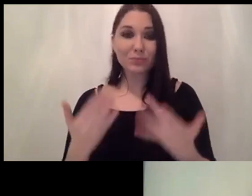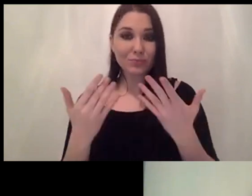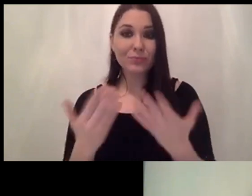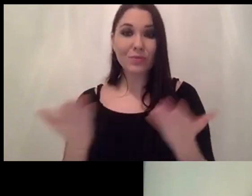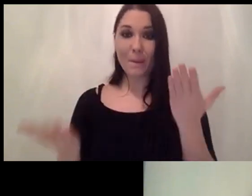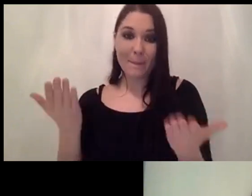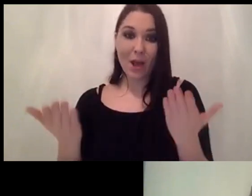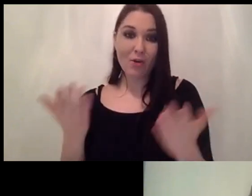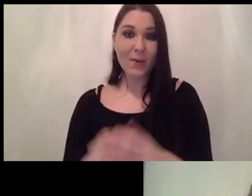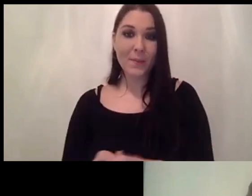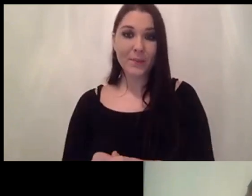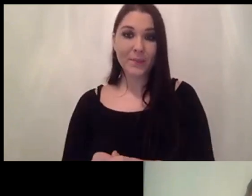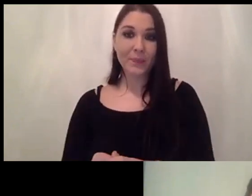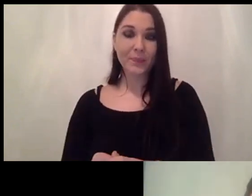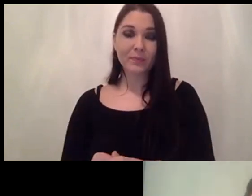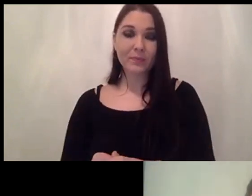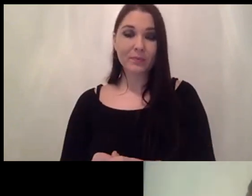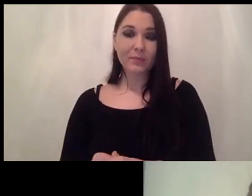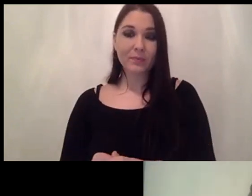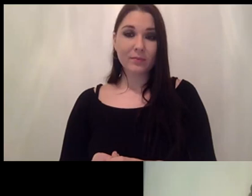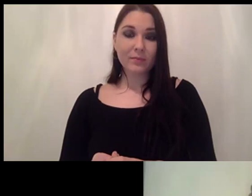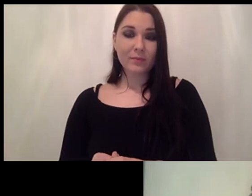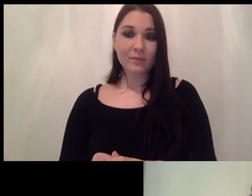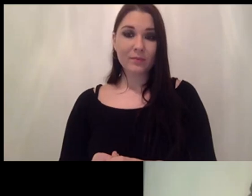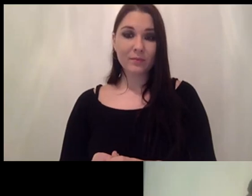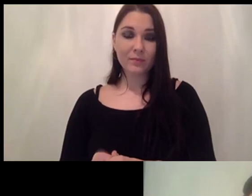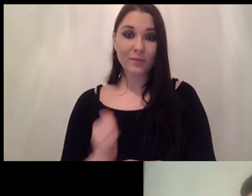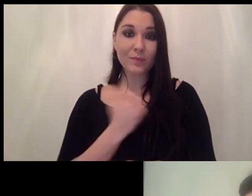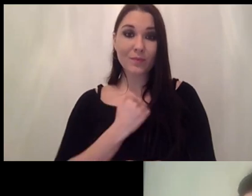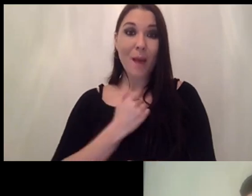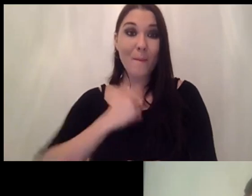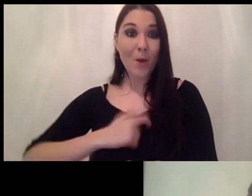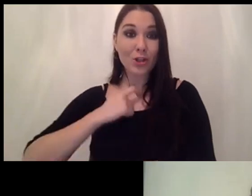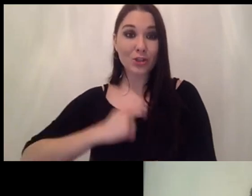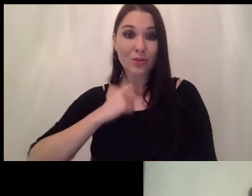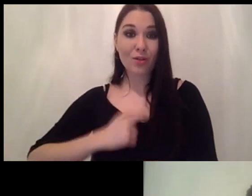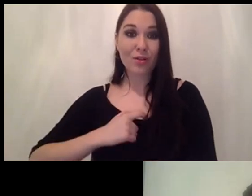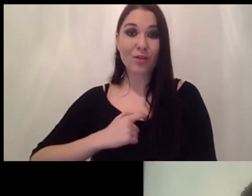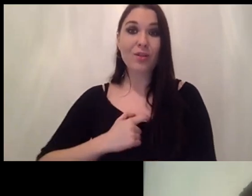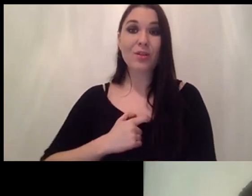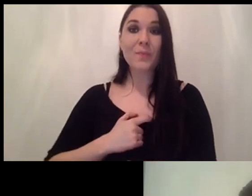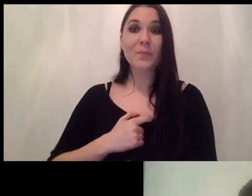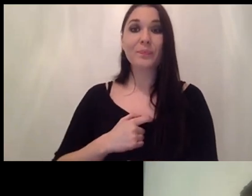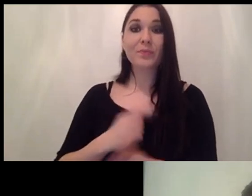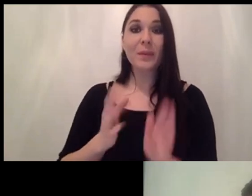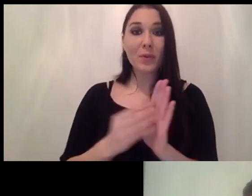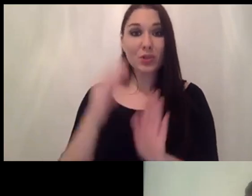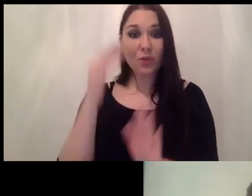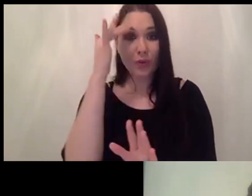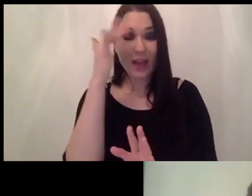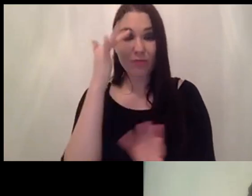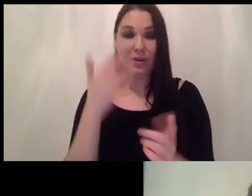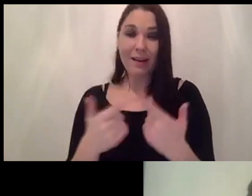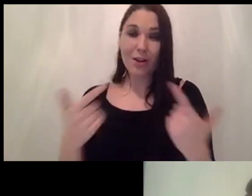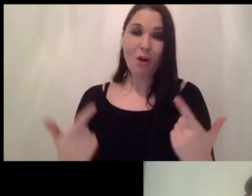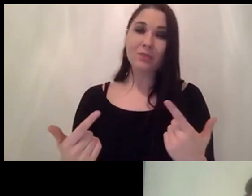like in my very personal case with uh uh control theory there were a lot of a lot